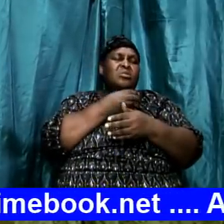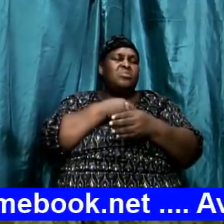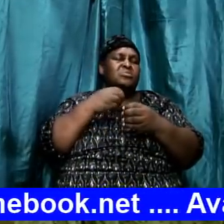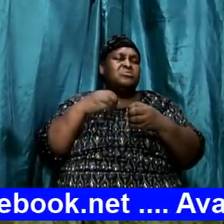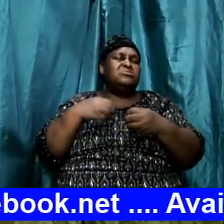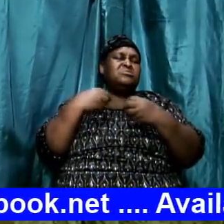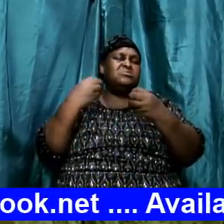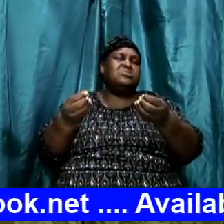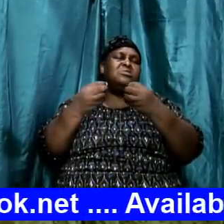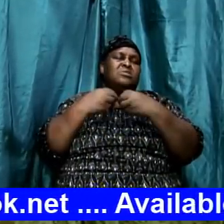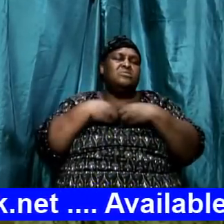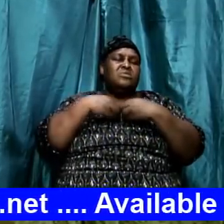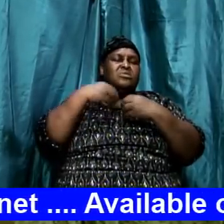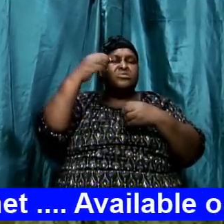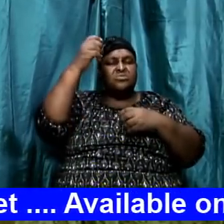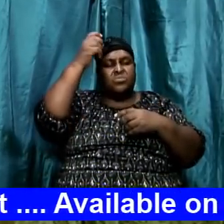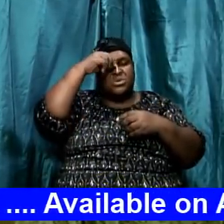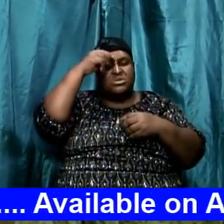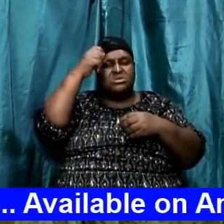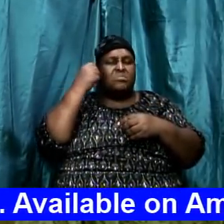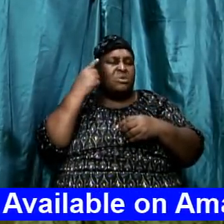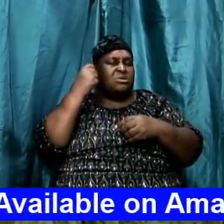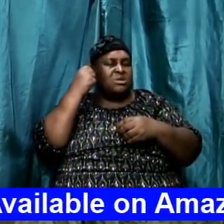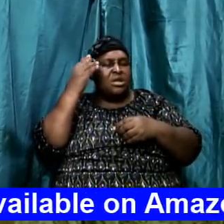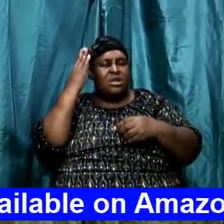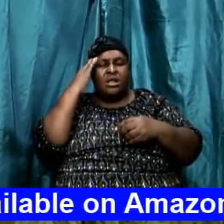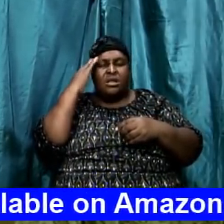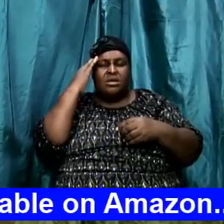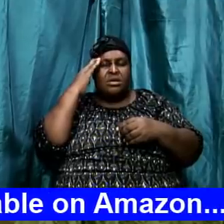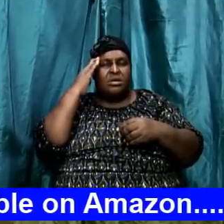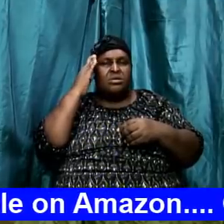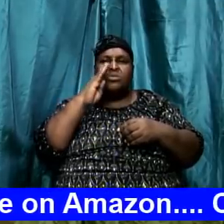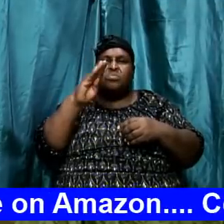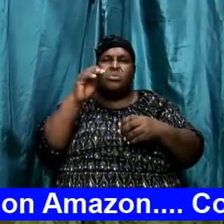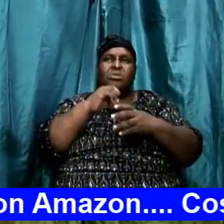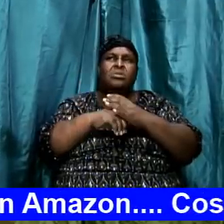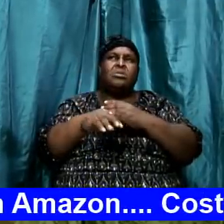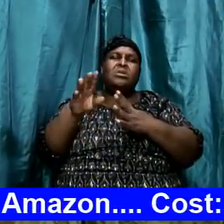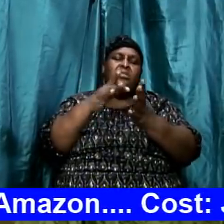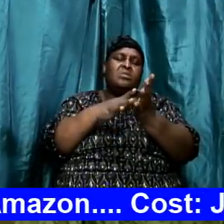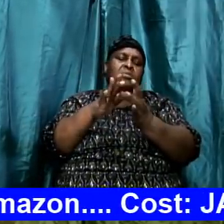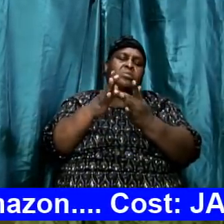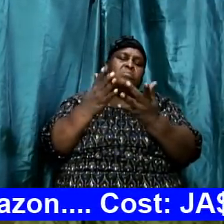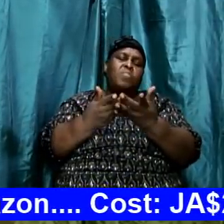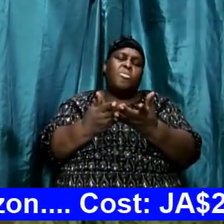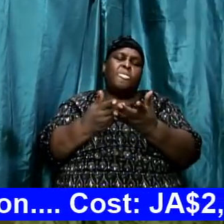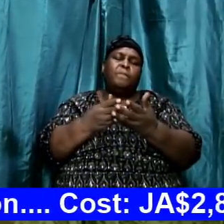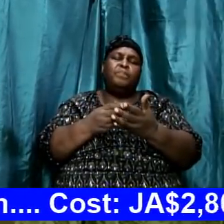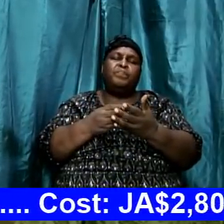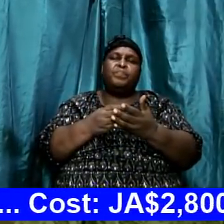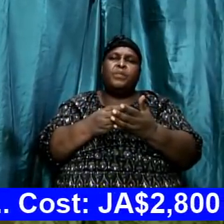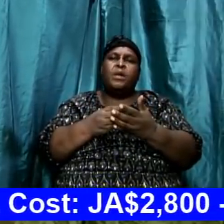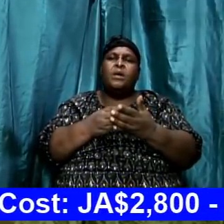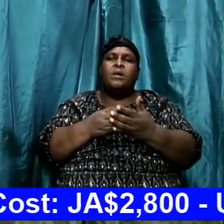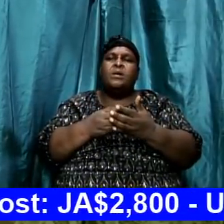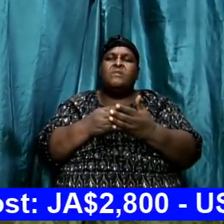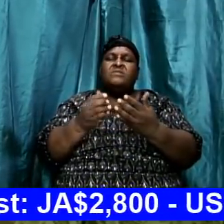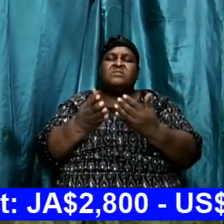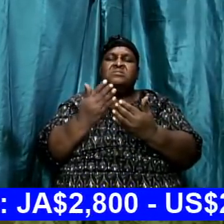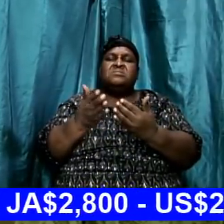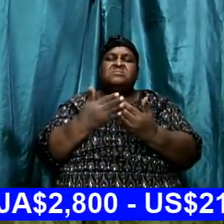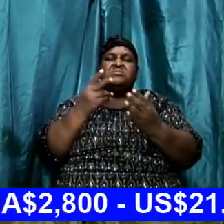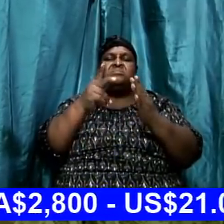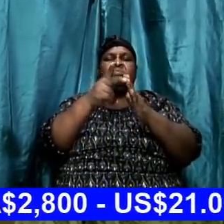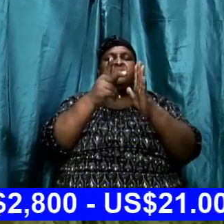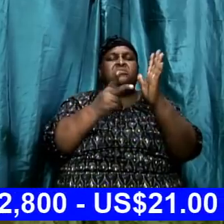us wisdom, give us knowledge, give us understanding, help us God to be in your book and help us Lord Jesus to even these little simple principles that we